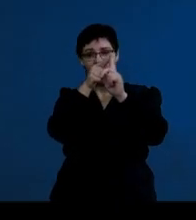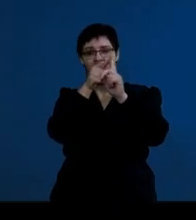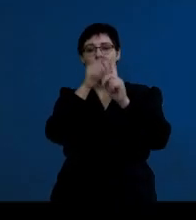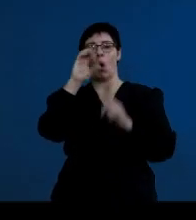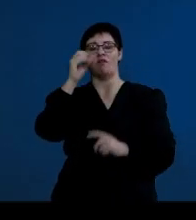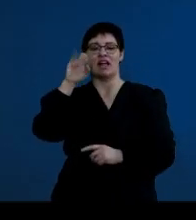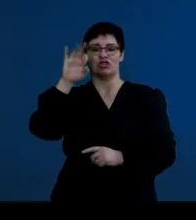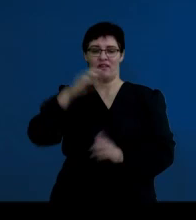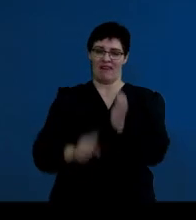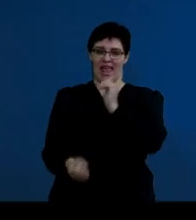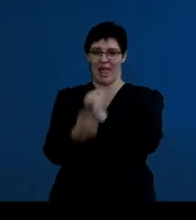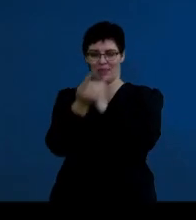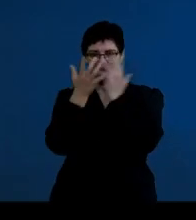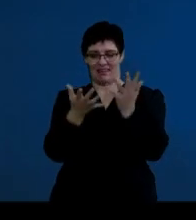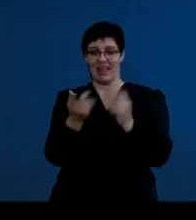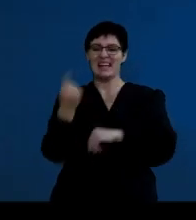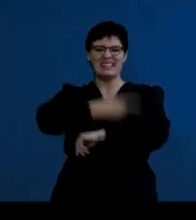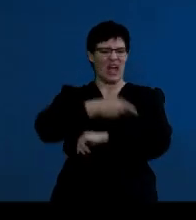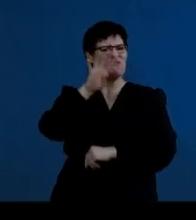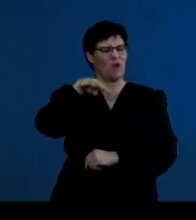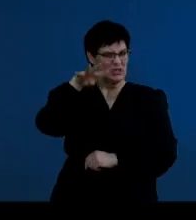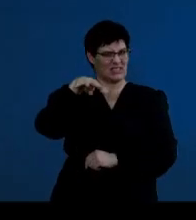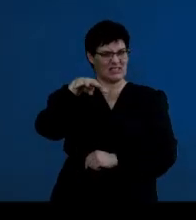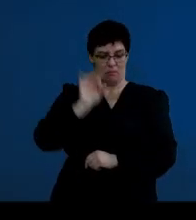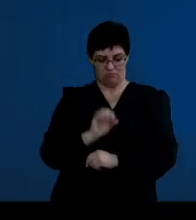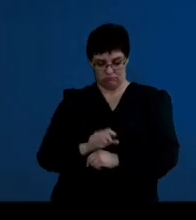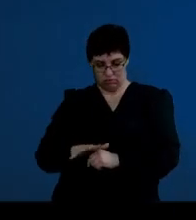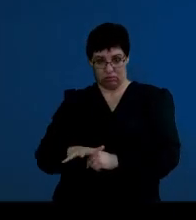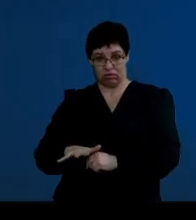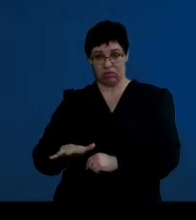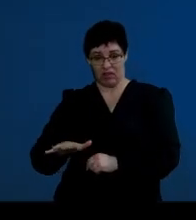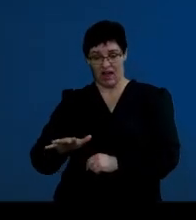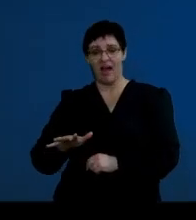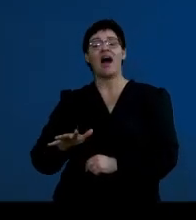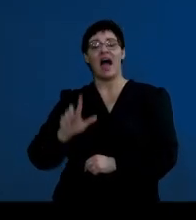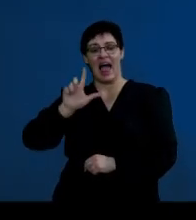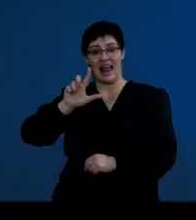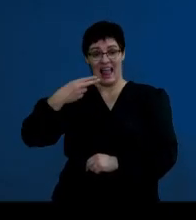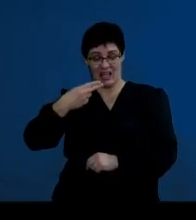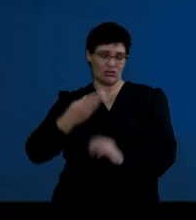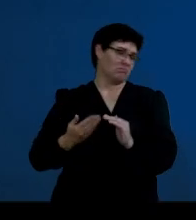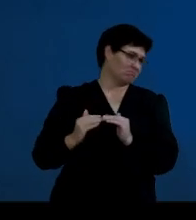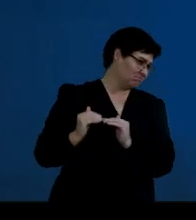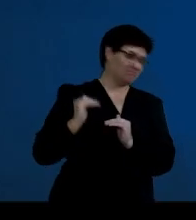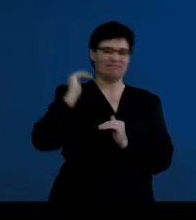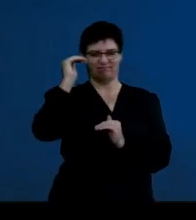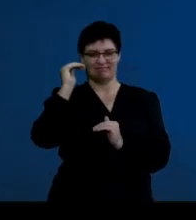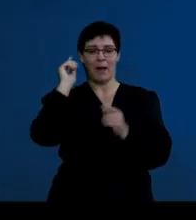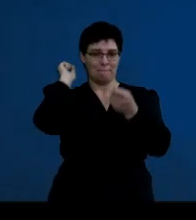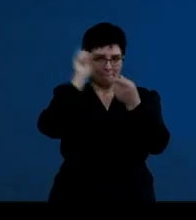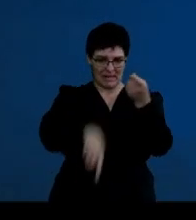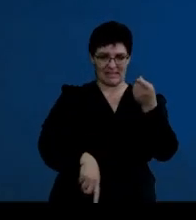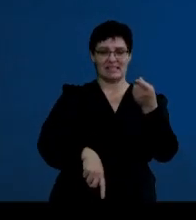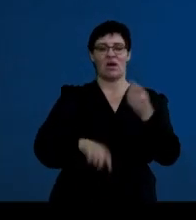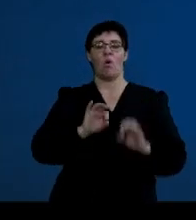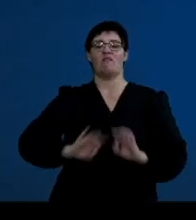So around day 14, we'll find that there's an increase in the LH levels, which is preceding ovulation.